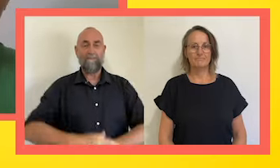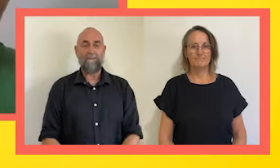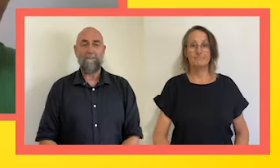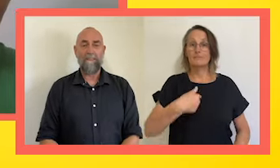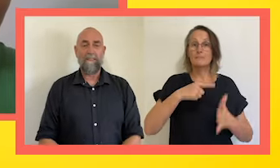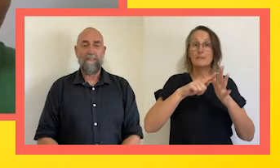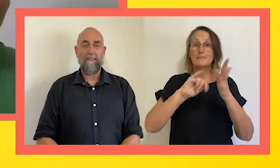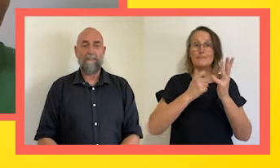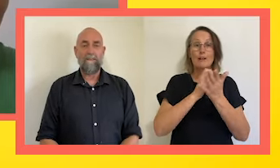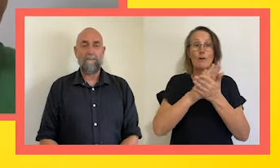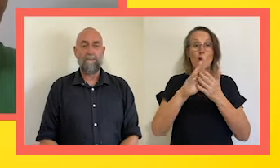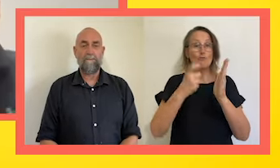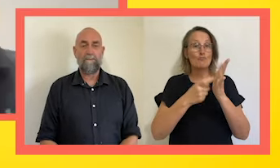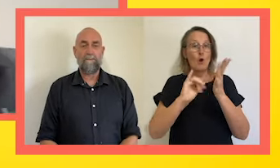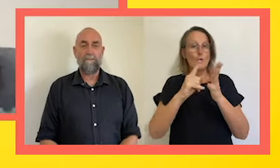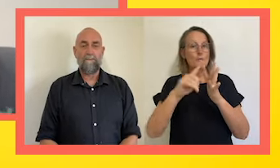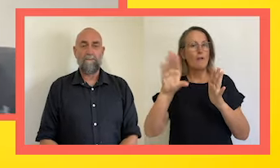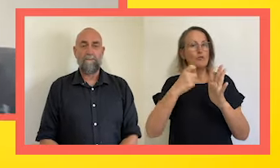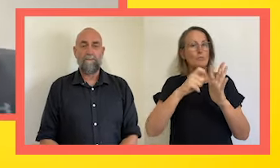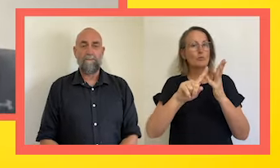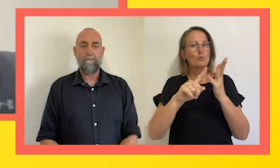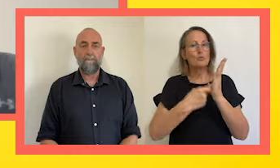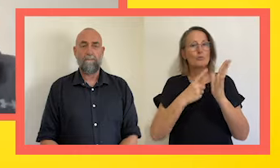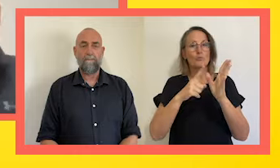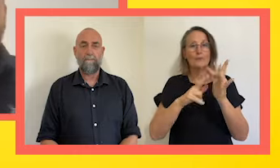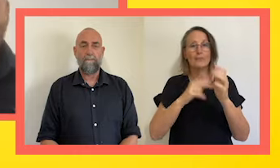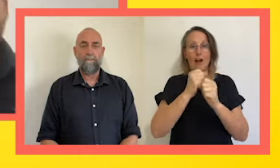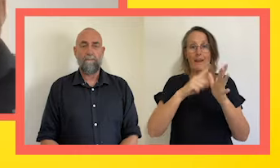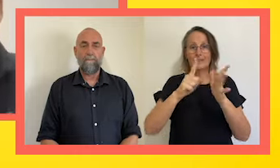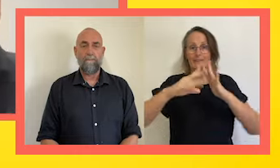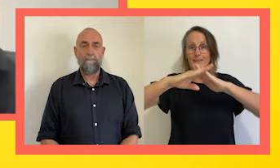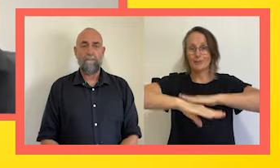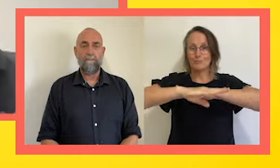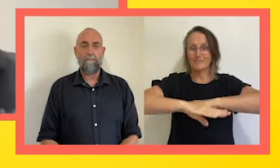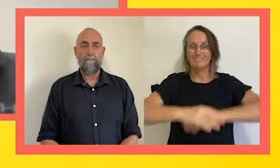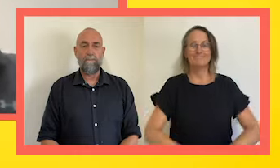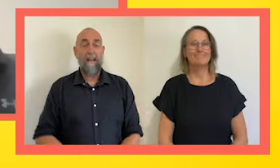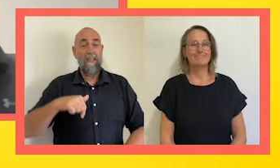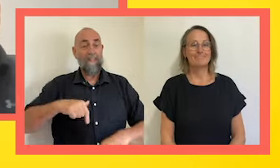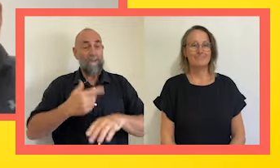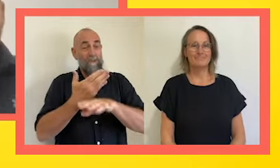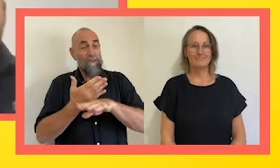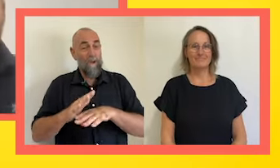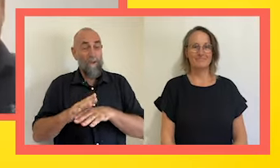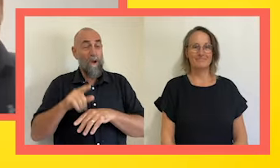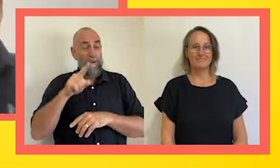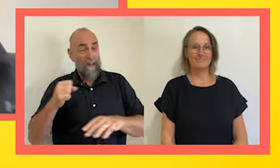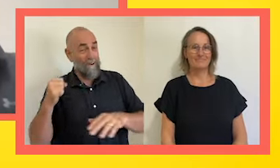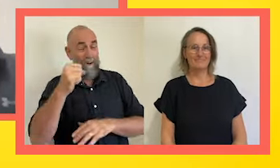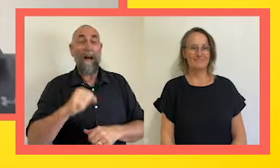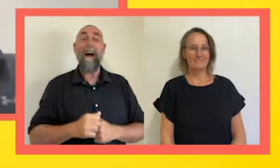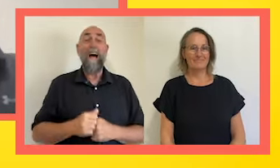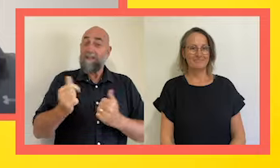from Green Guy Country. This is you, Little Ripper, the place where we celebrate all things parasport. And Sarah, welcome,